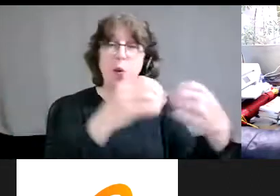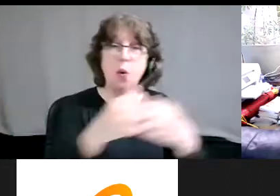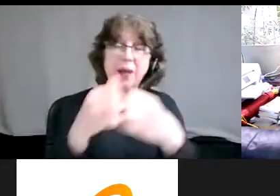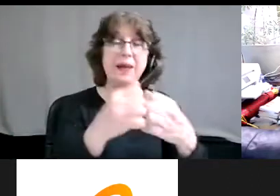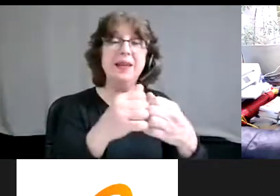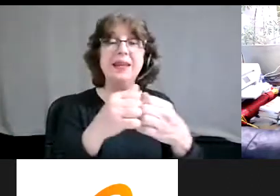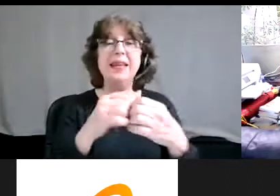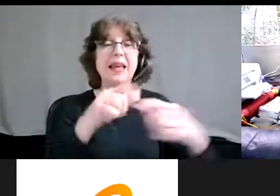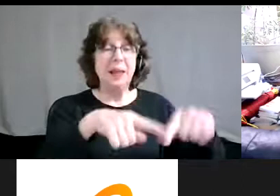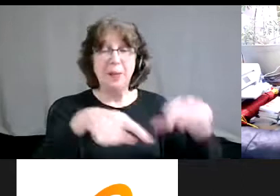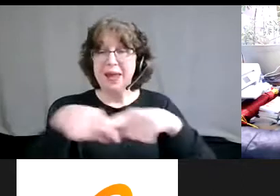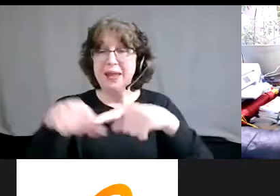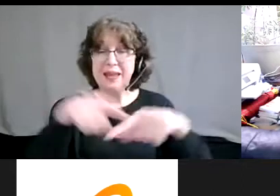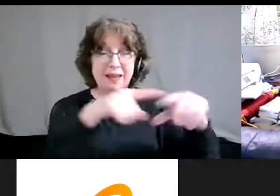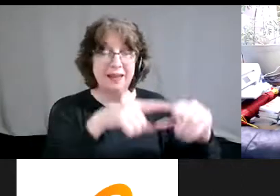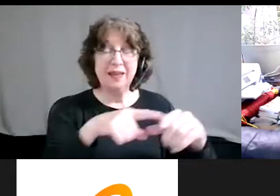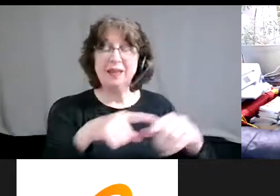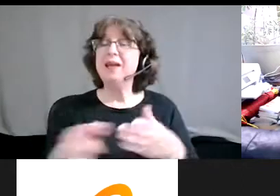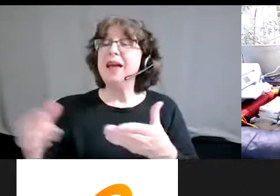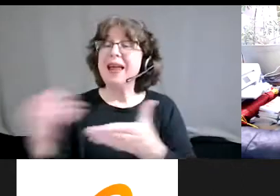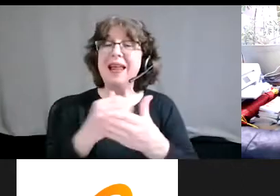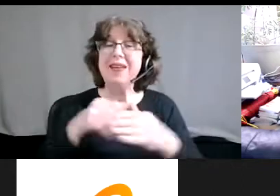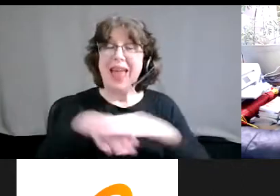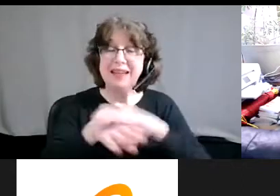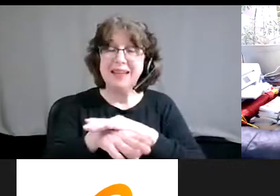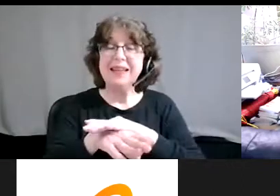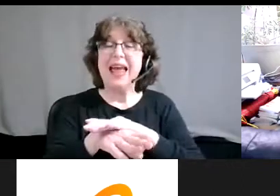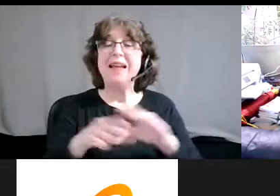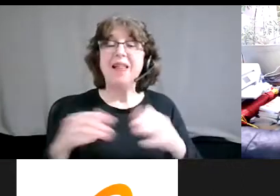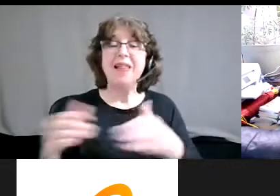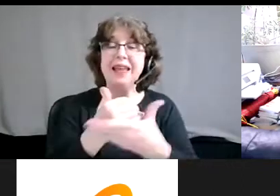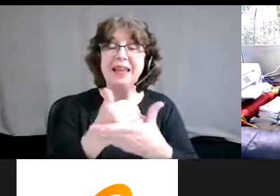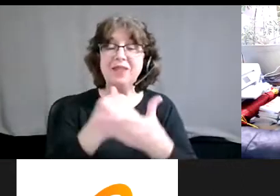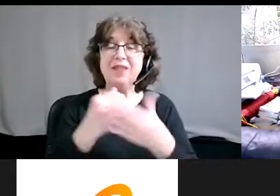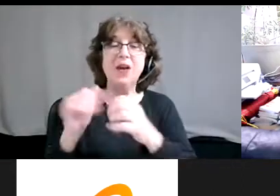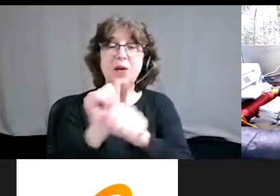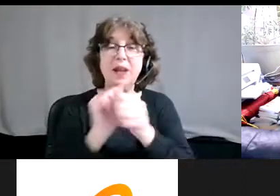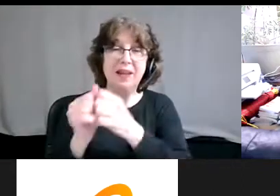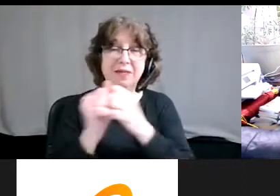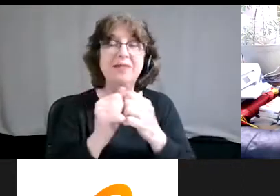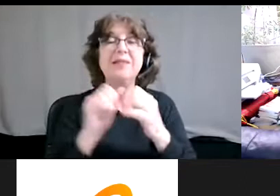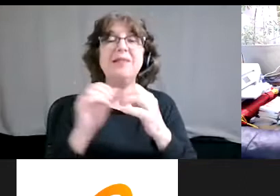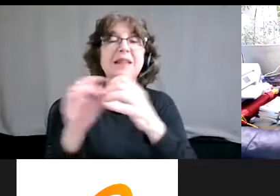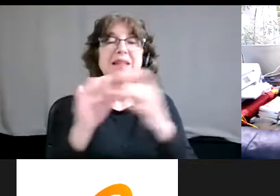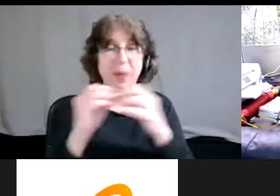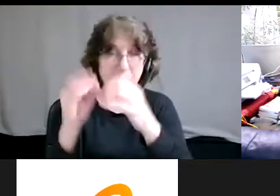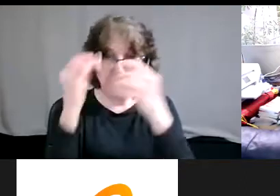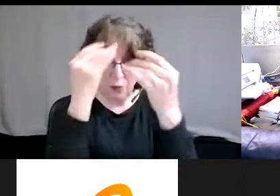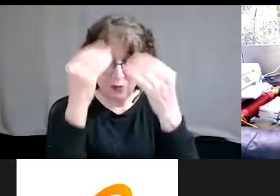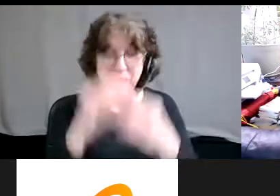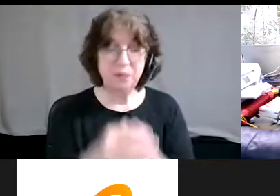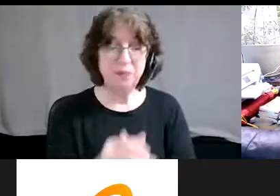collective access, and collective liberation. So if you think about those 10